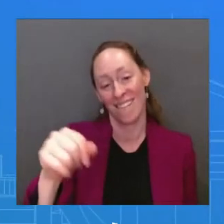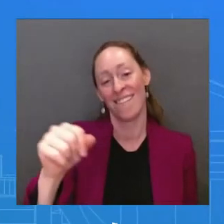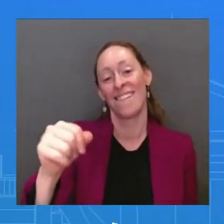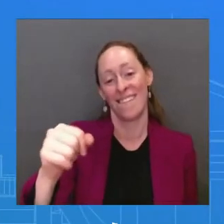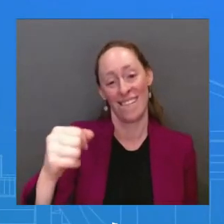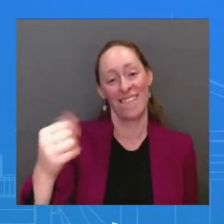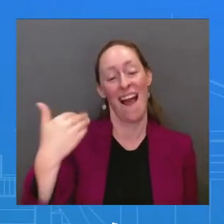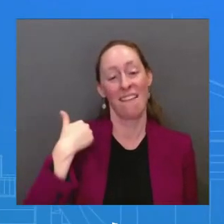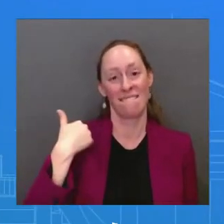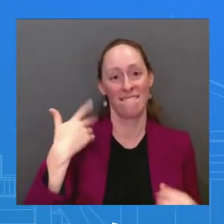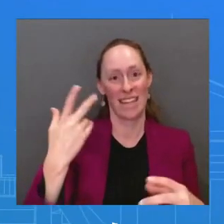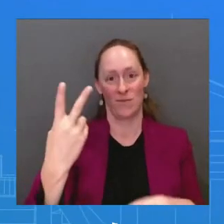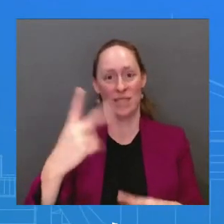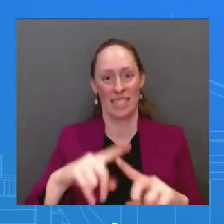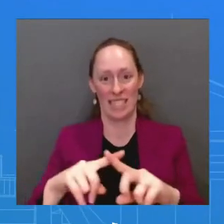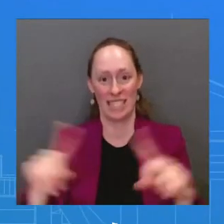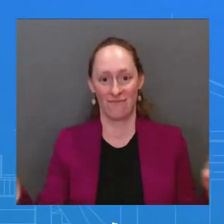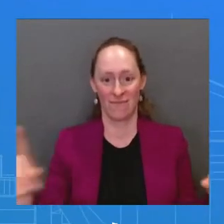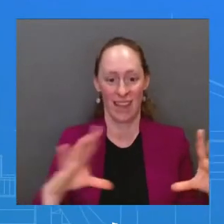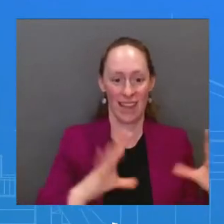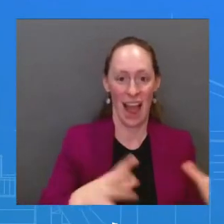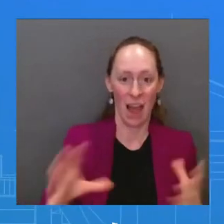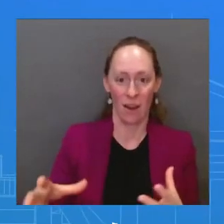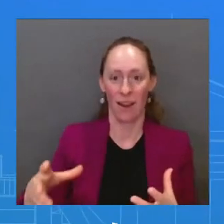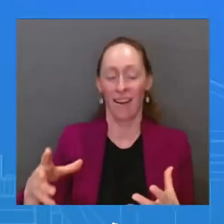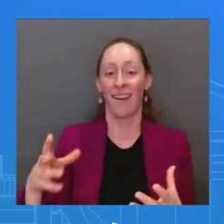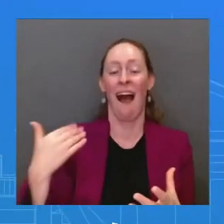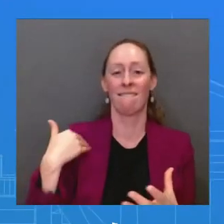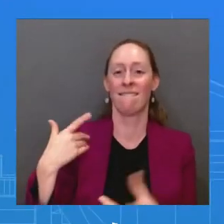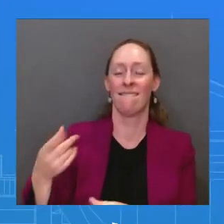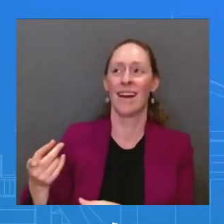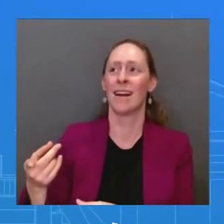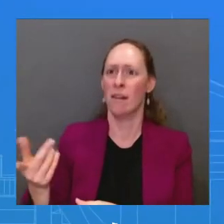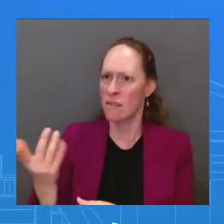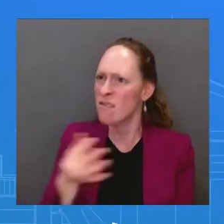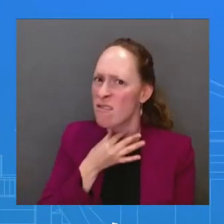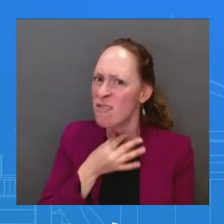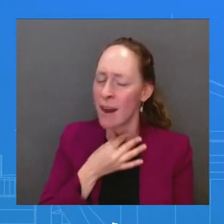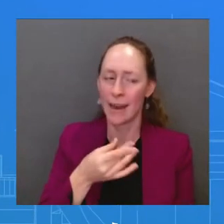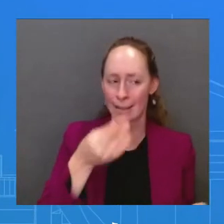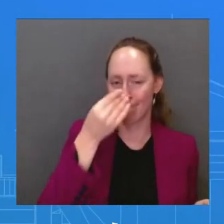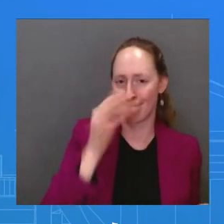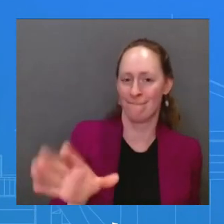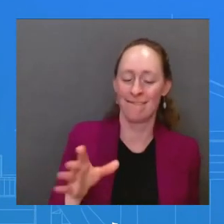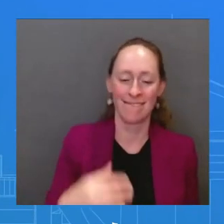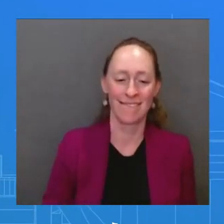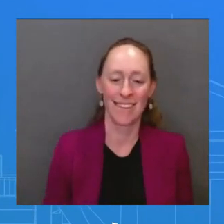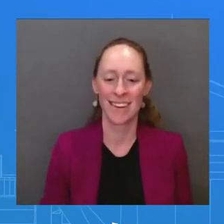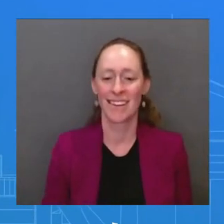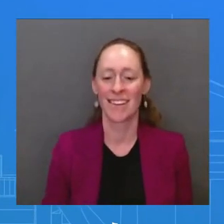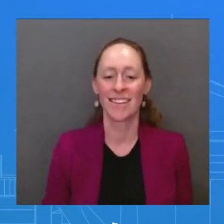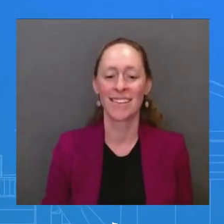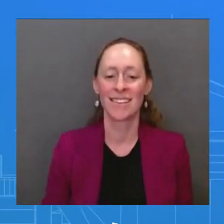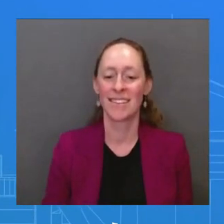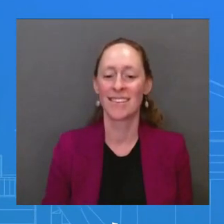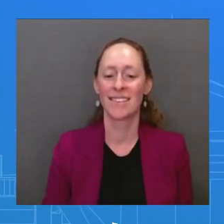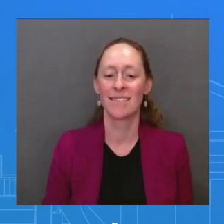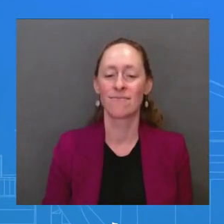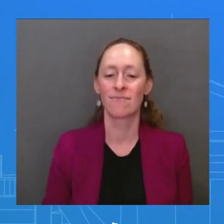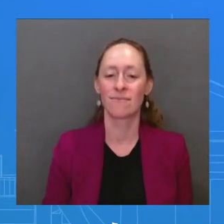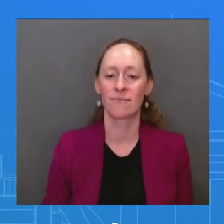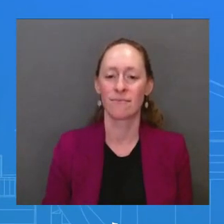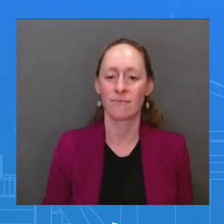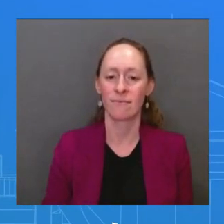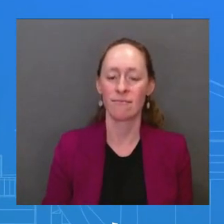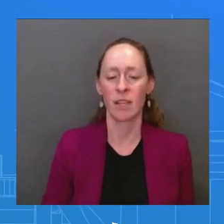nerd. I'm interested in all of them. Okay. All right. We don't have a bilaterals scheduled with either of those two